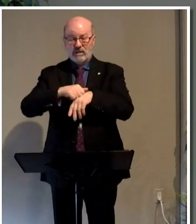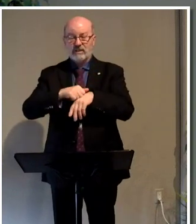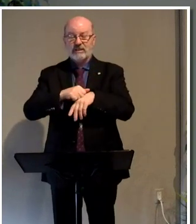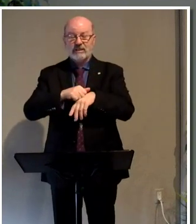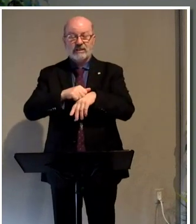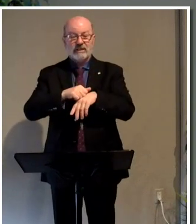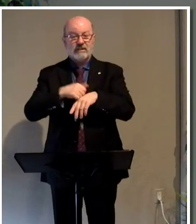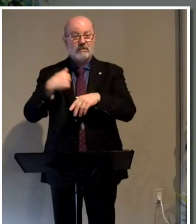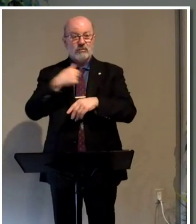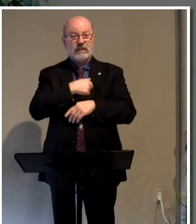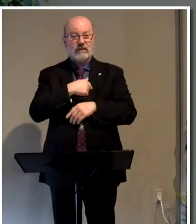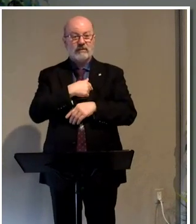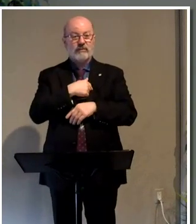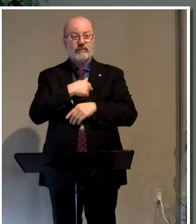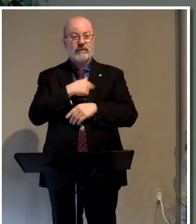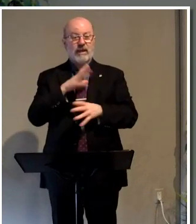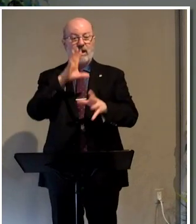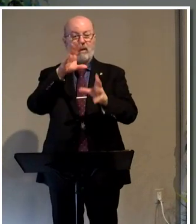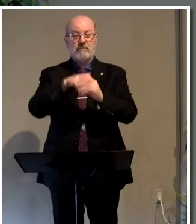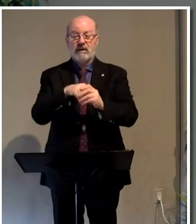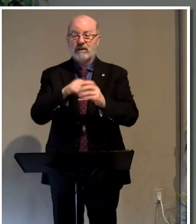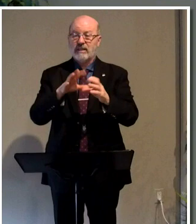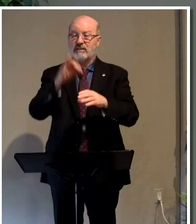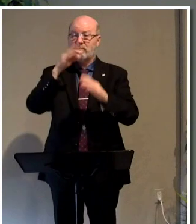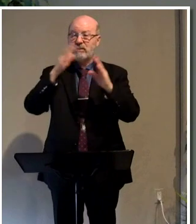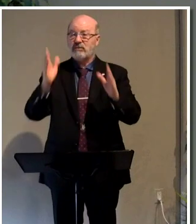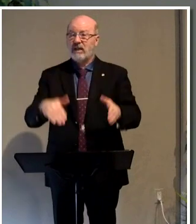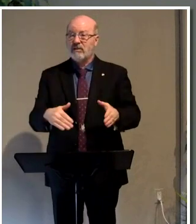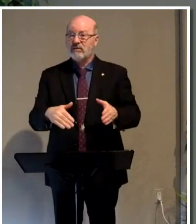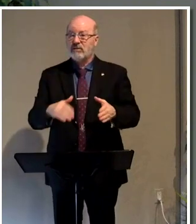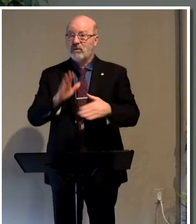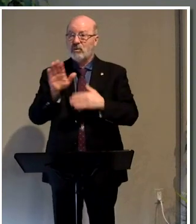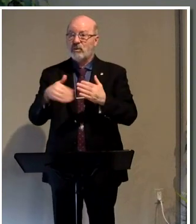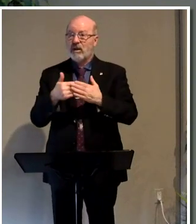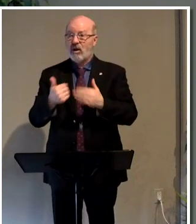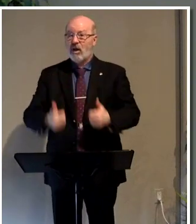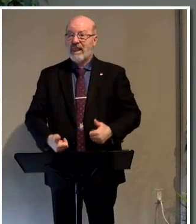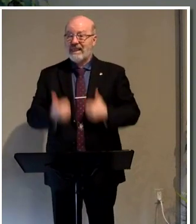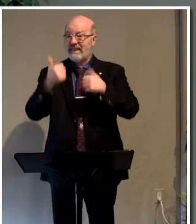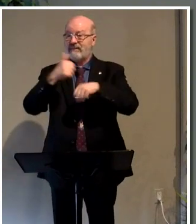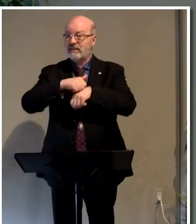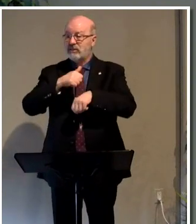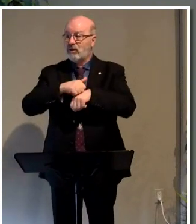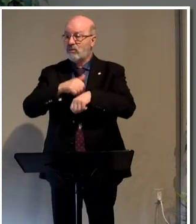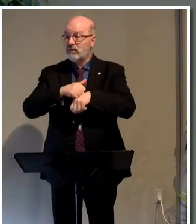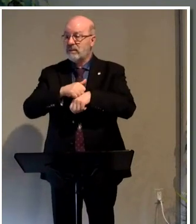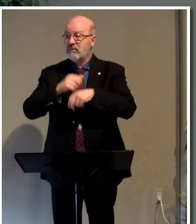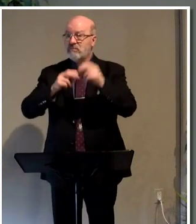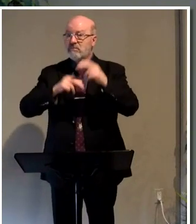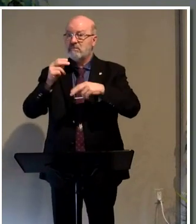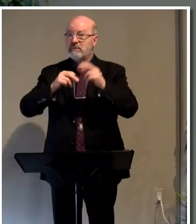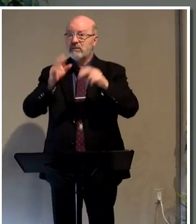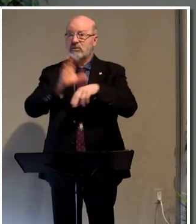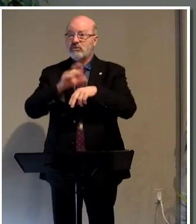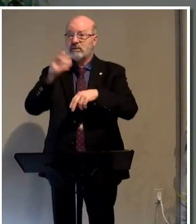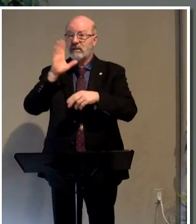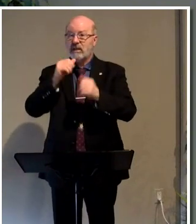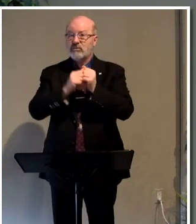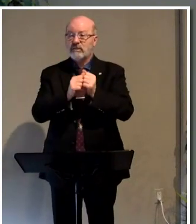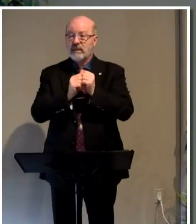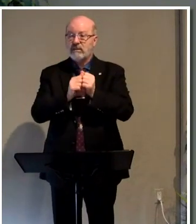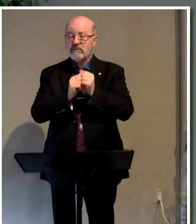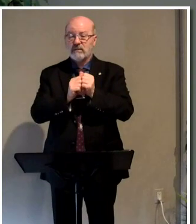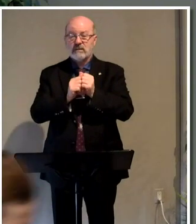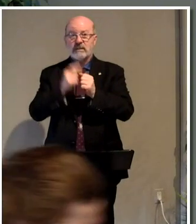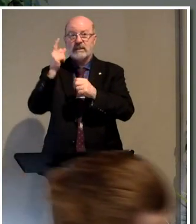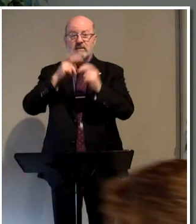You know, we are a part of the spiritual house and we are all living stones and we are to build the church of God together. Well, he